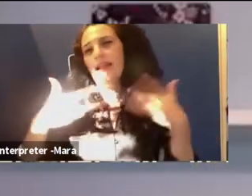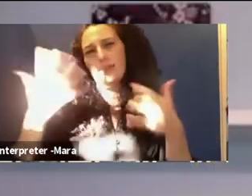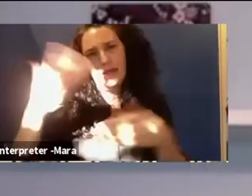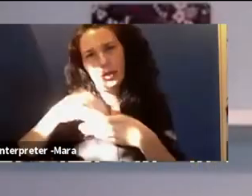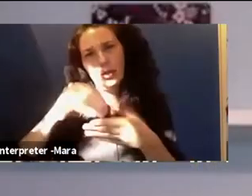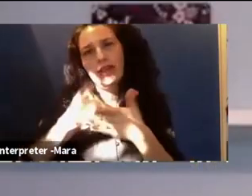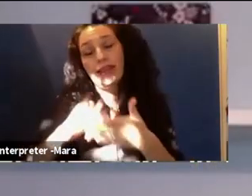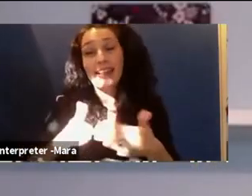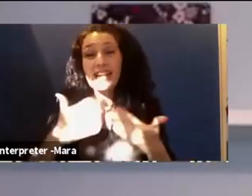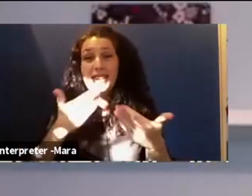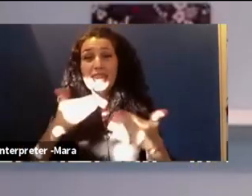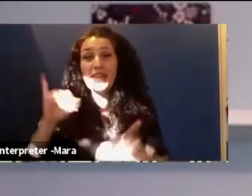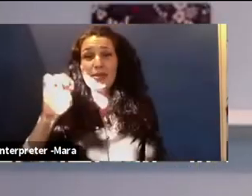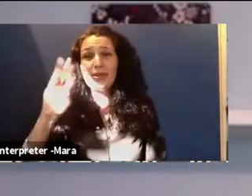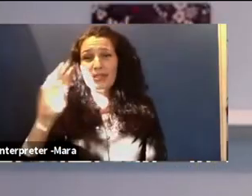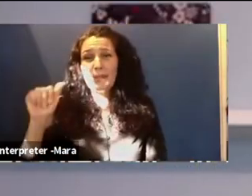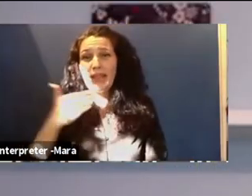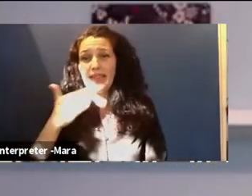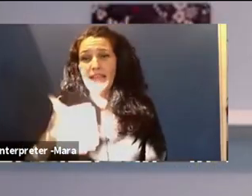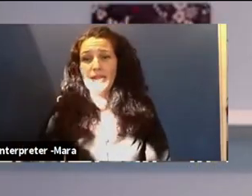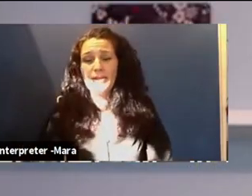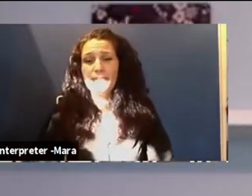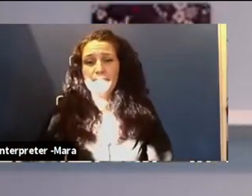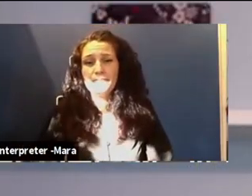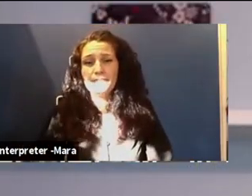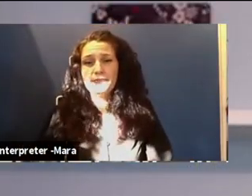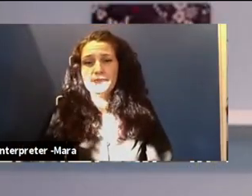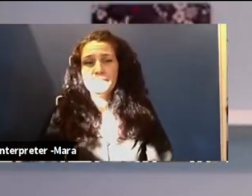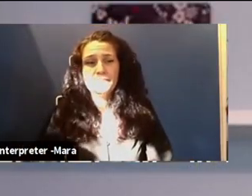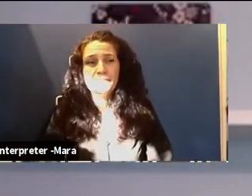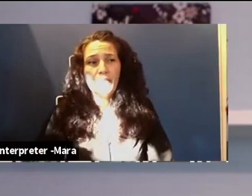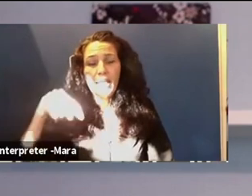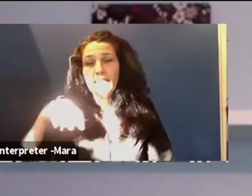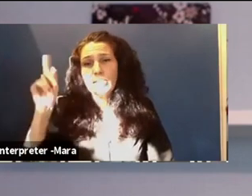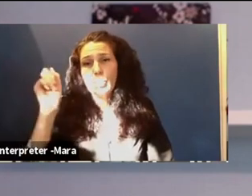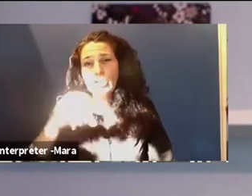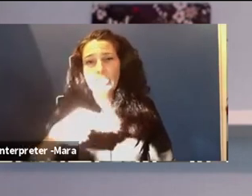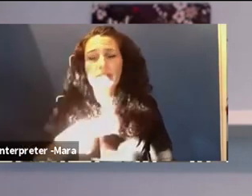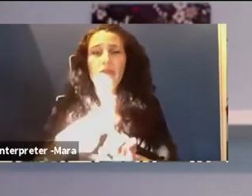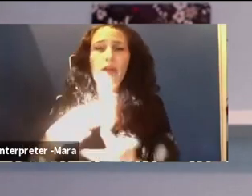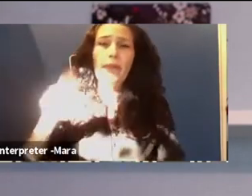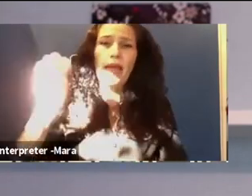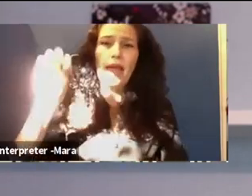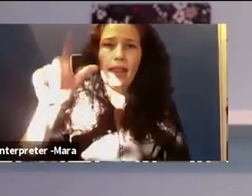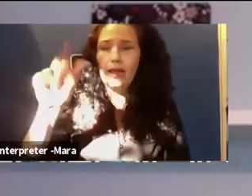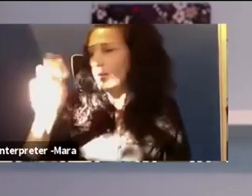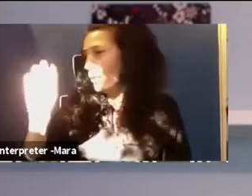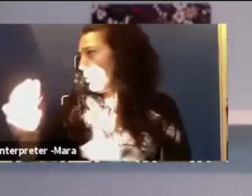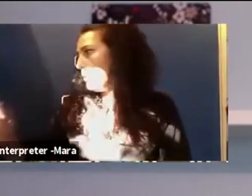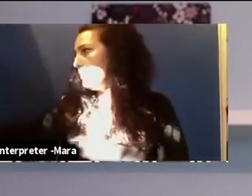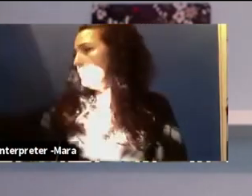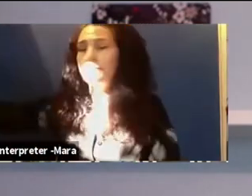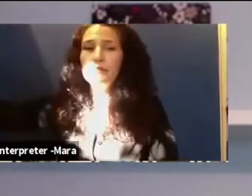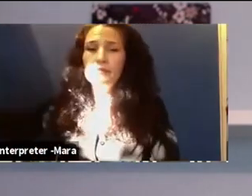Definitely. Thanks for the great responses. So this question is coming in from Eleanor, and this is directly for Dr. Podrasky.